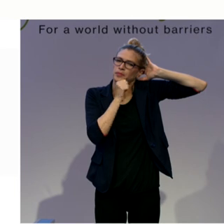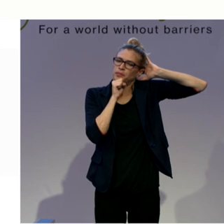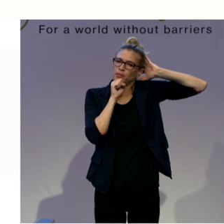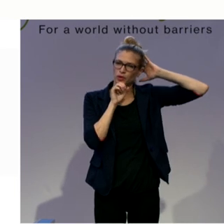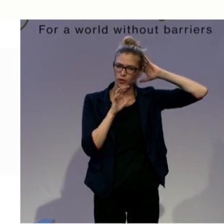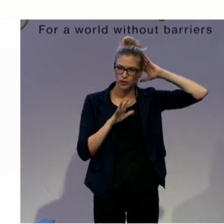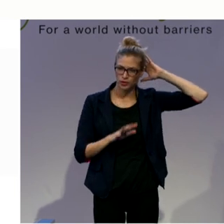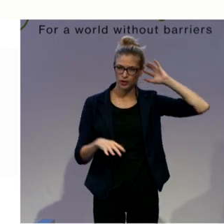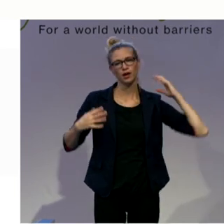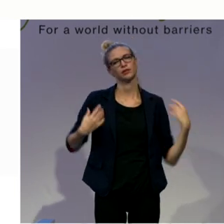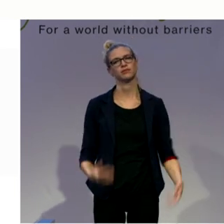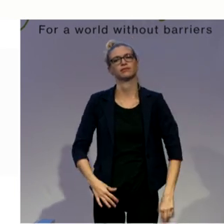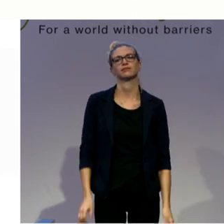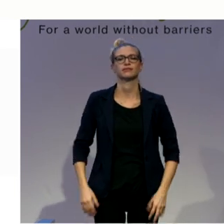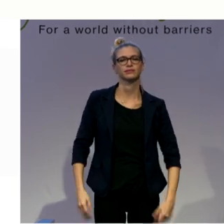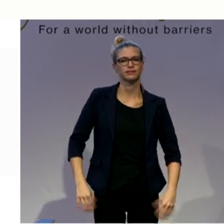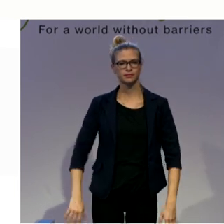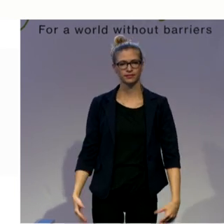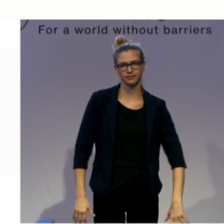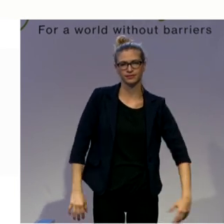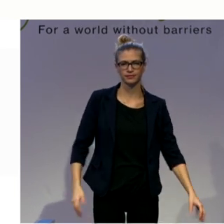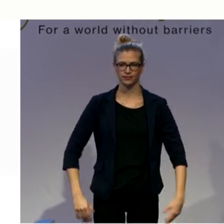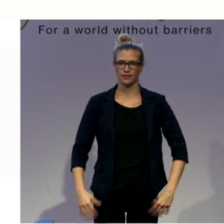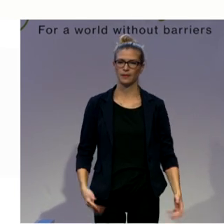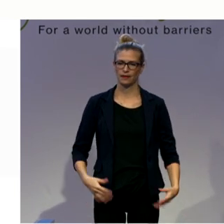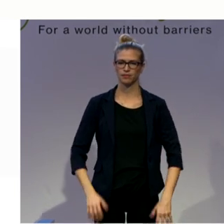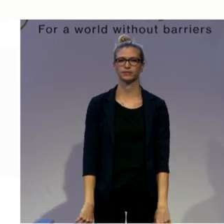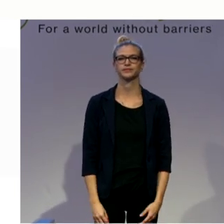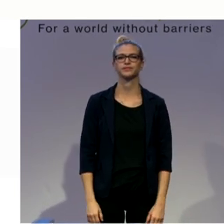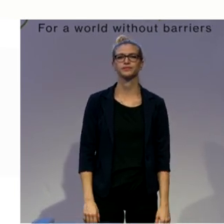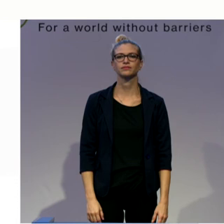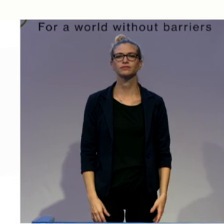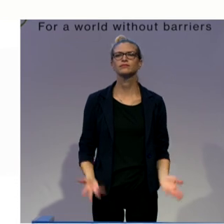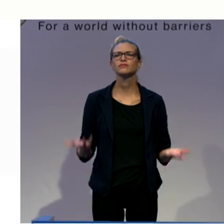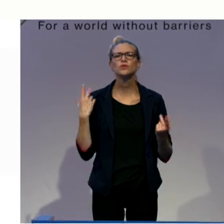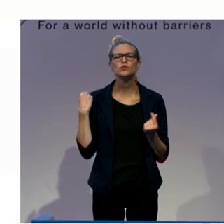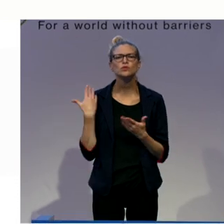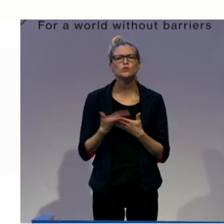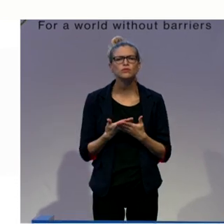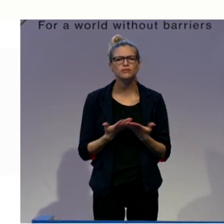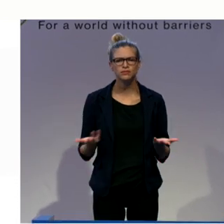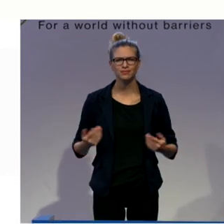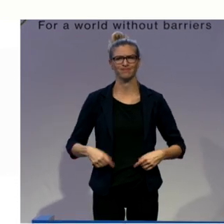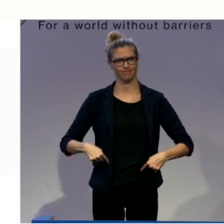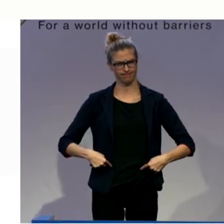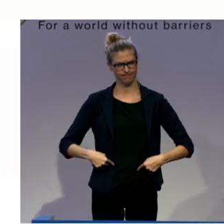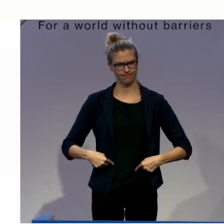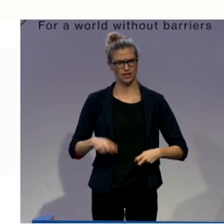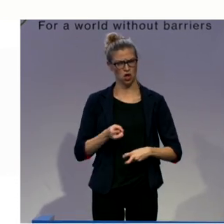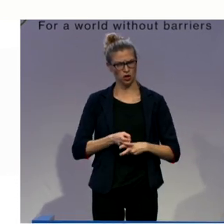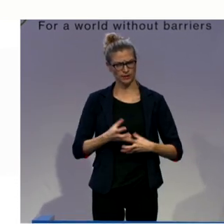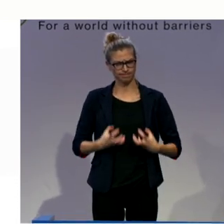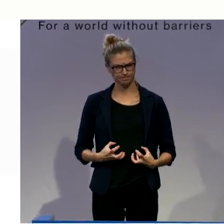release your arms and go them down again. So what we did? We stabilized your pelvis. We challenged your